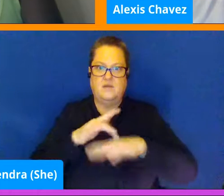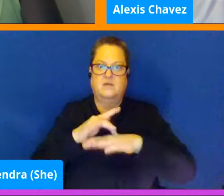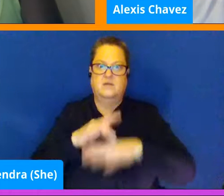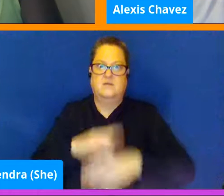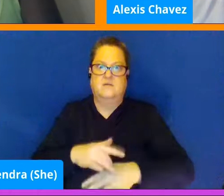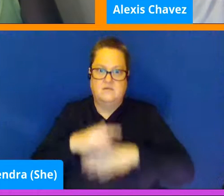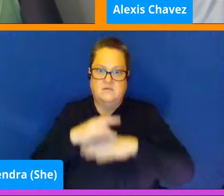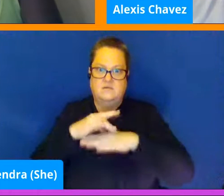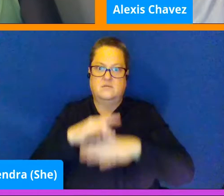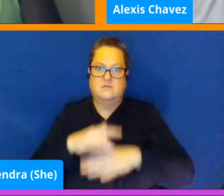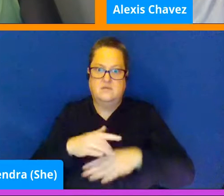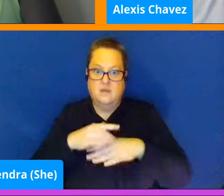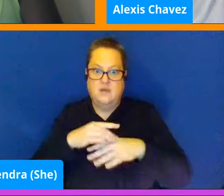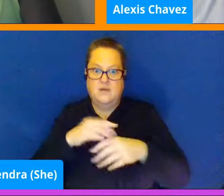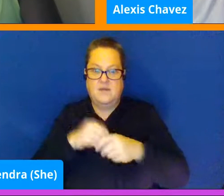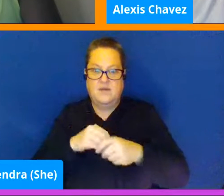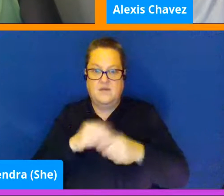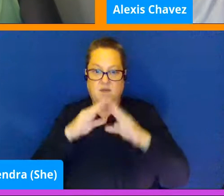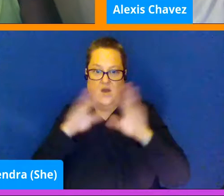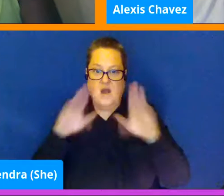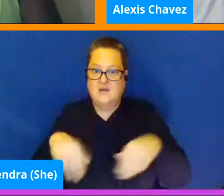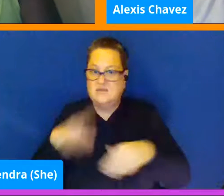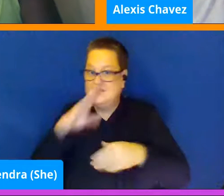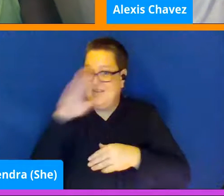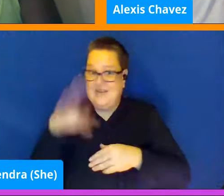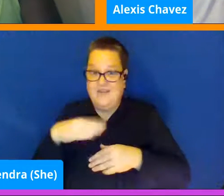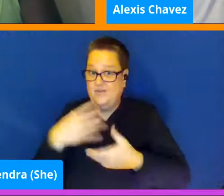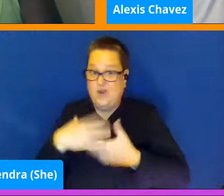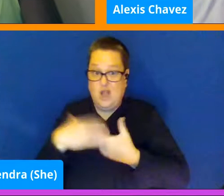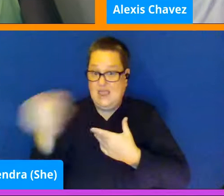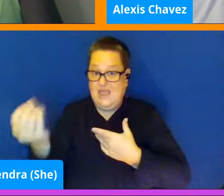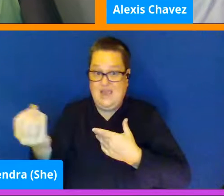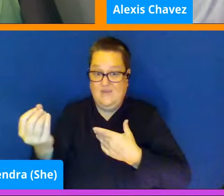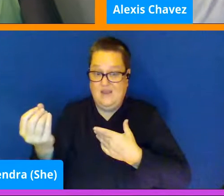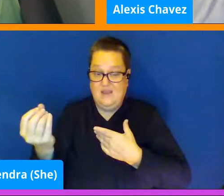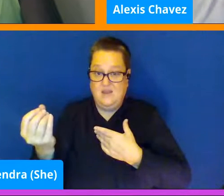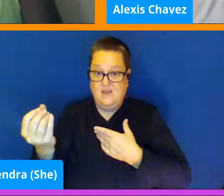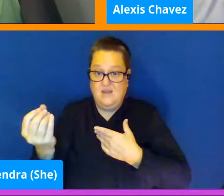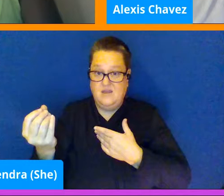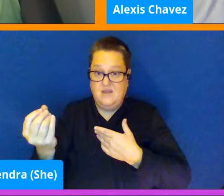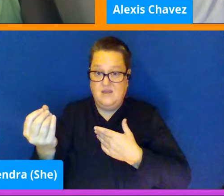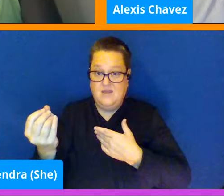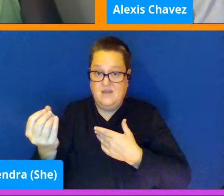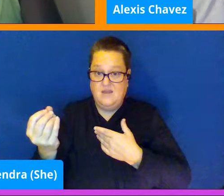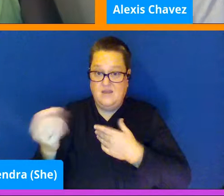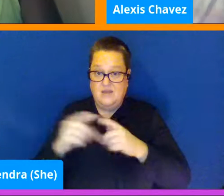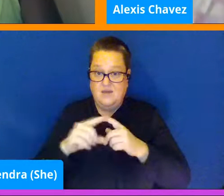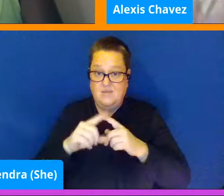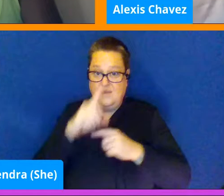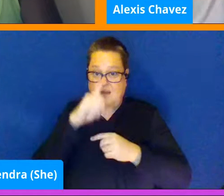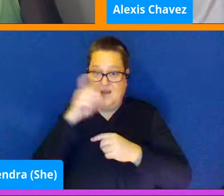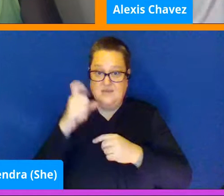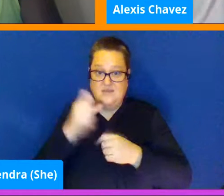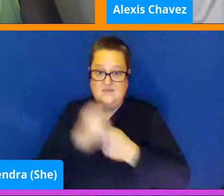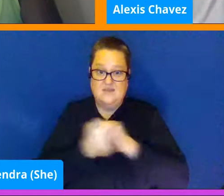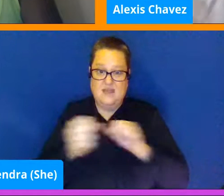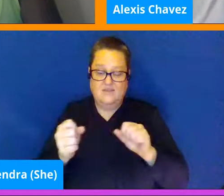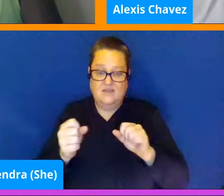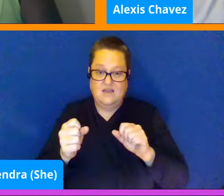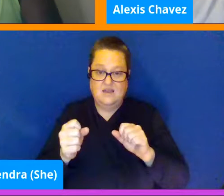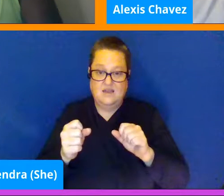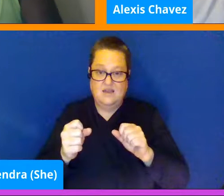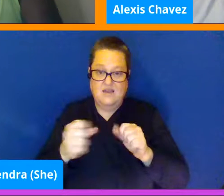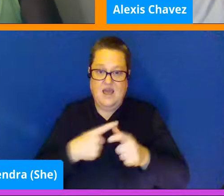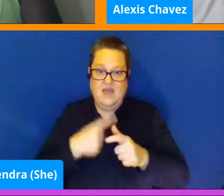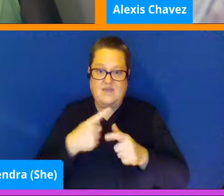in their house with rarely ever going outside that then because of safety and then begin a period of re